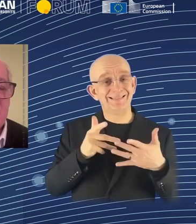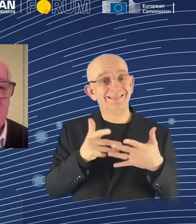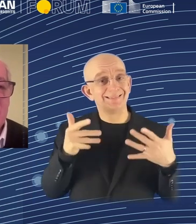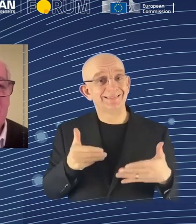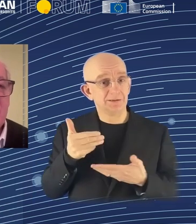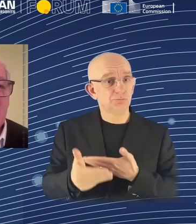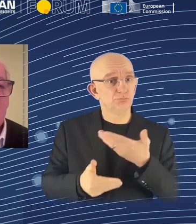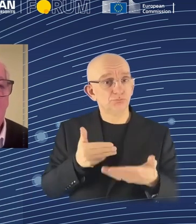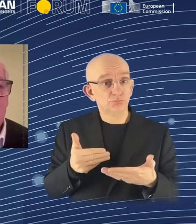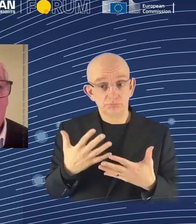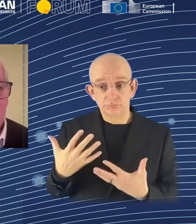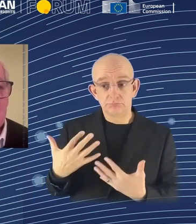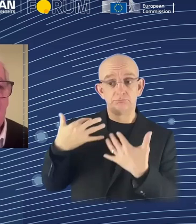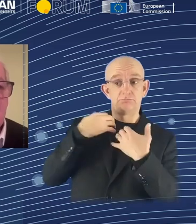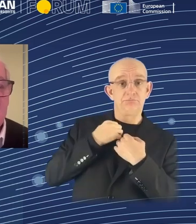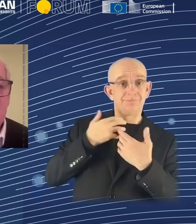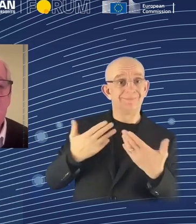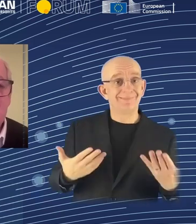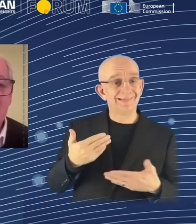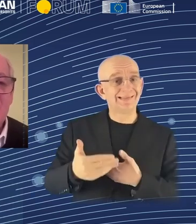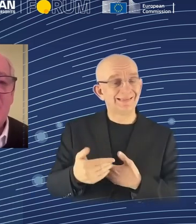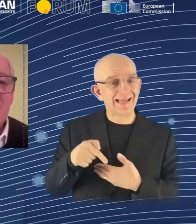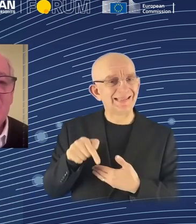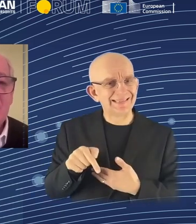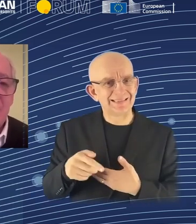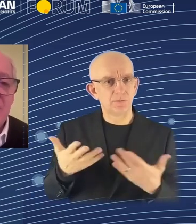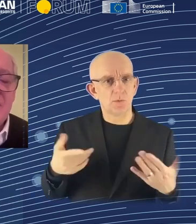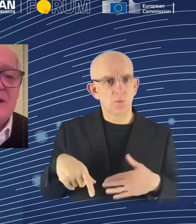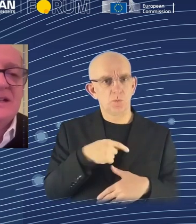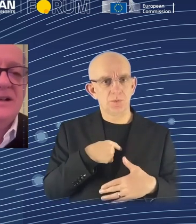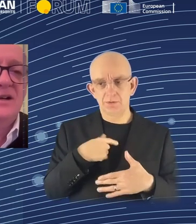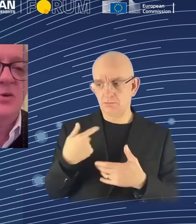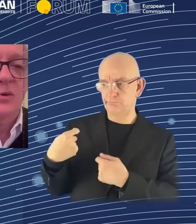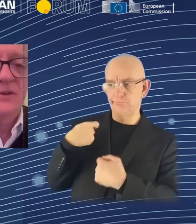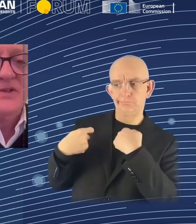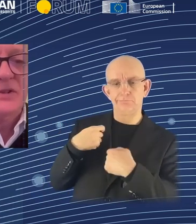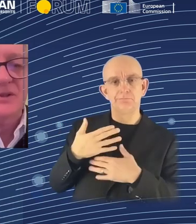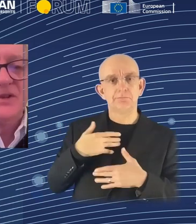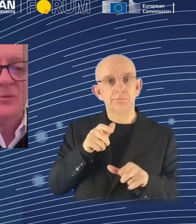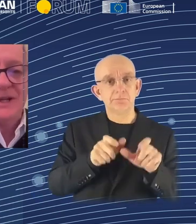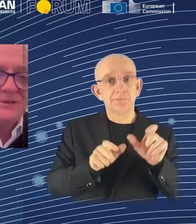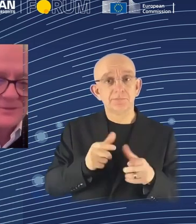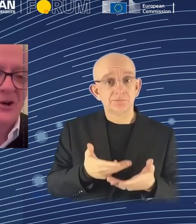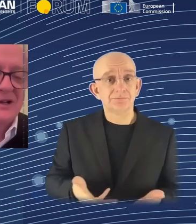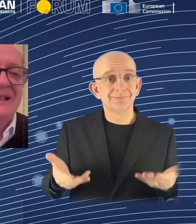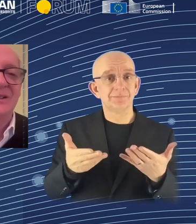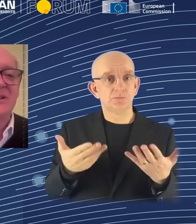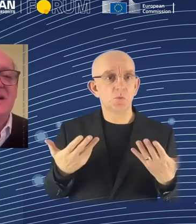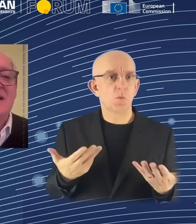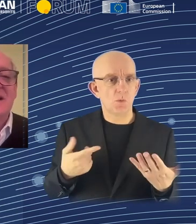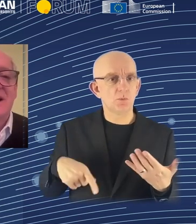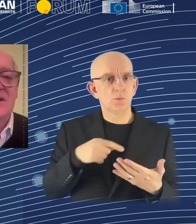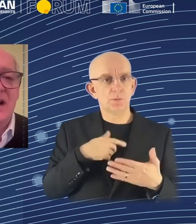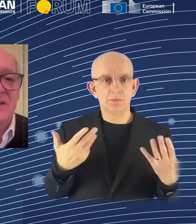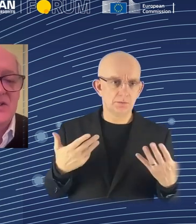civilization, we humans lose the incentive to learn all of the skills that we currently learn,